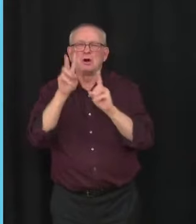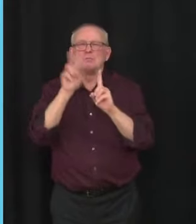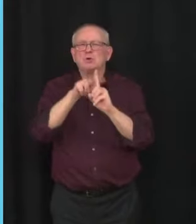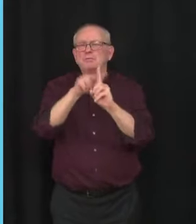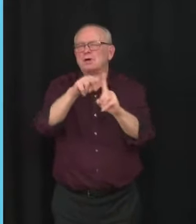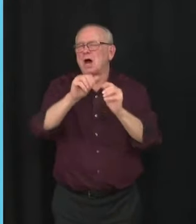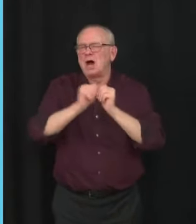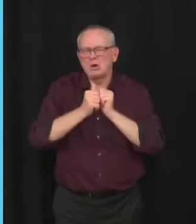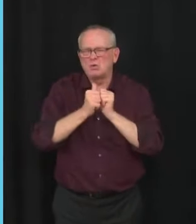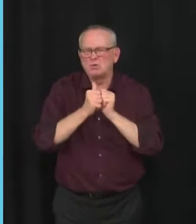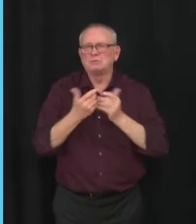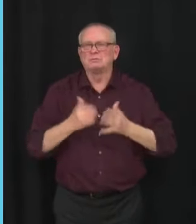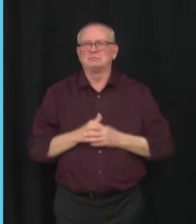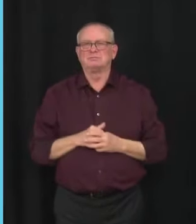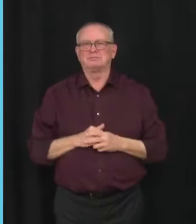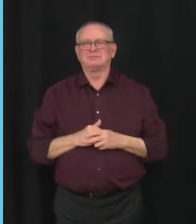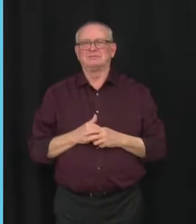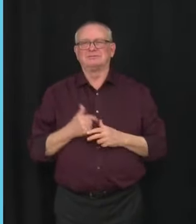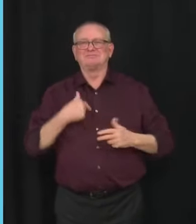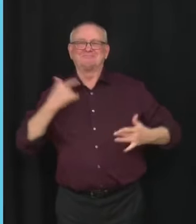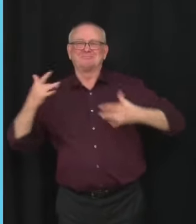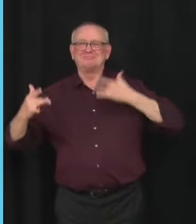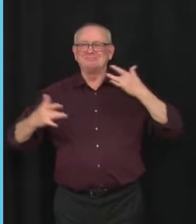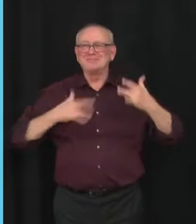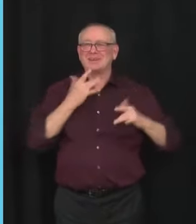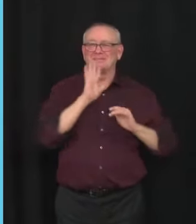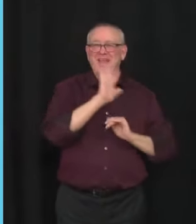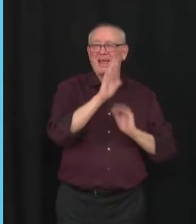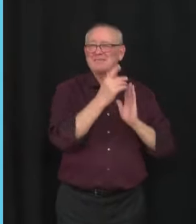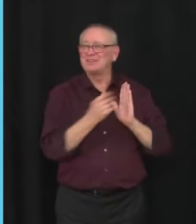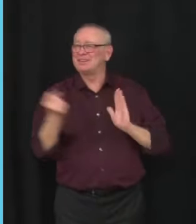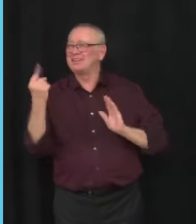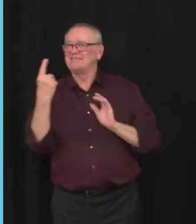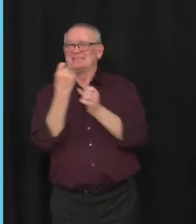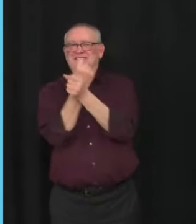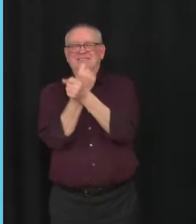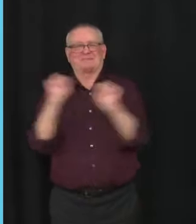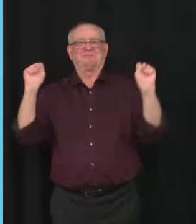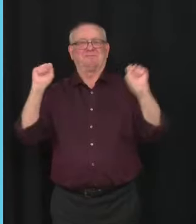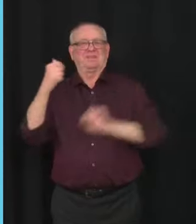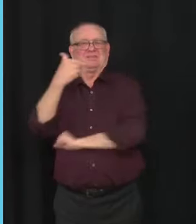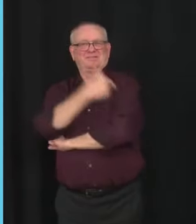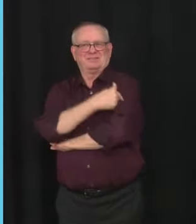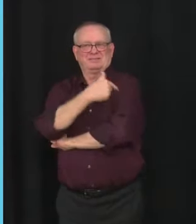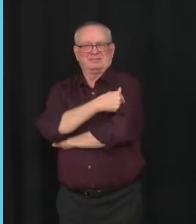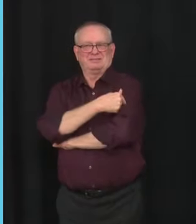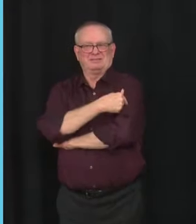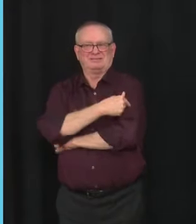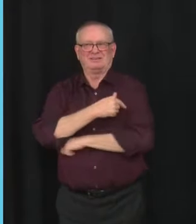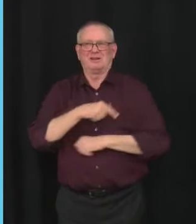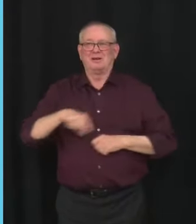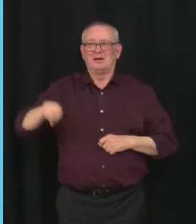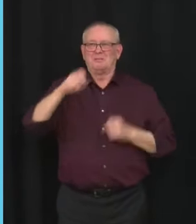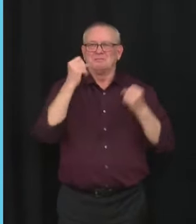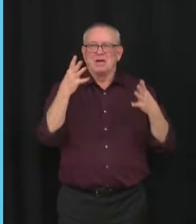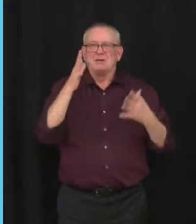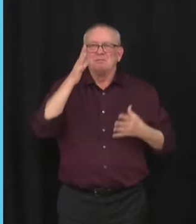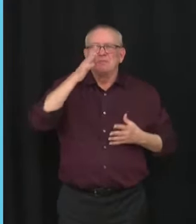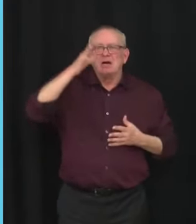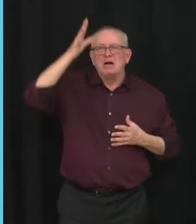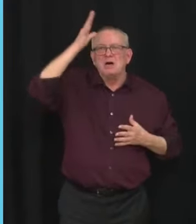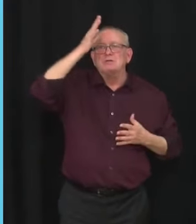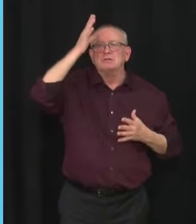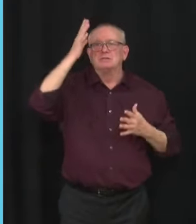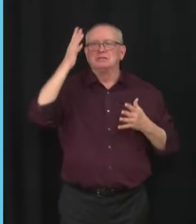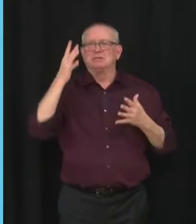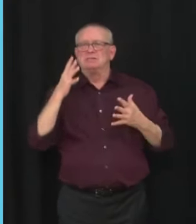5 and 11-year-olds. This is welcome news for many parents who will log in, I suspect, first thing tomorrow morning to book their kids'